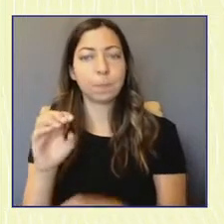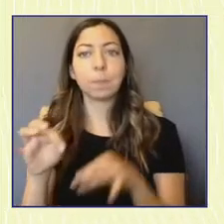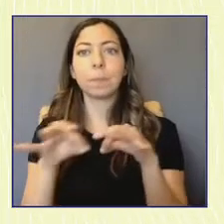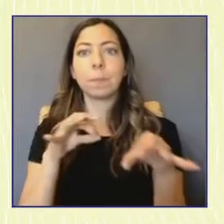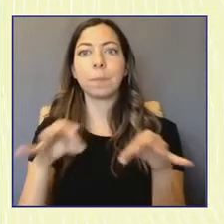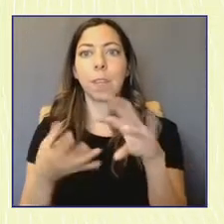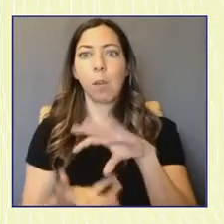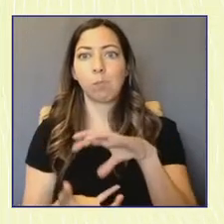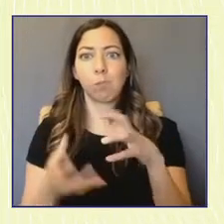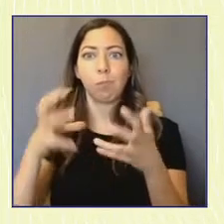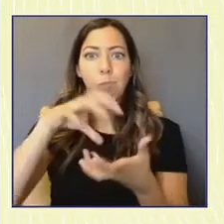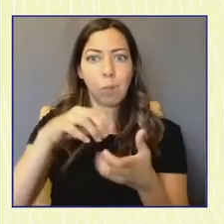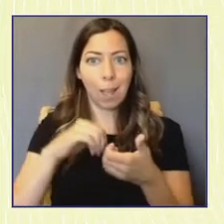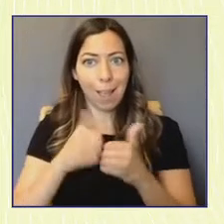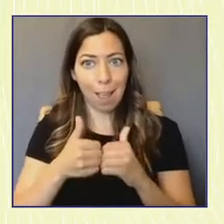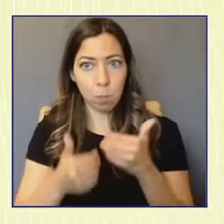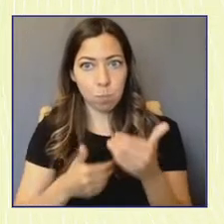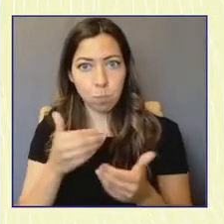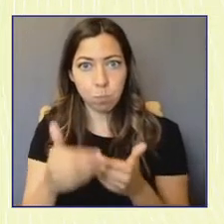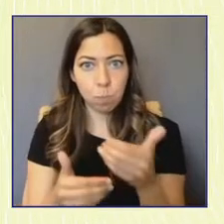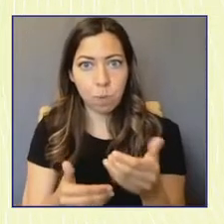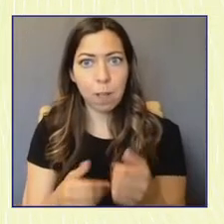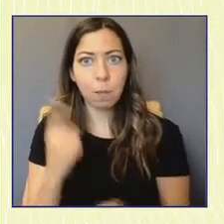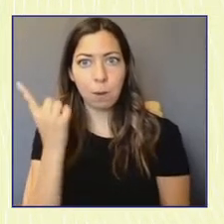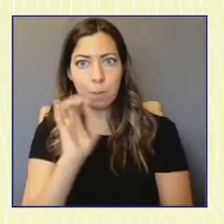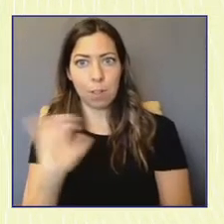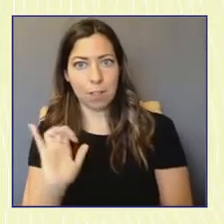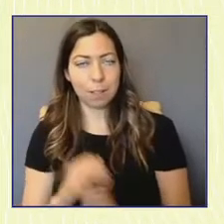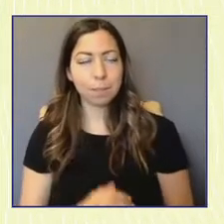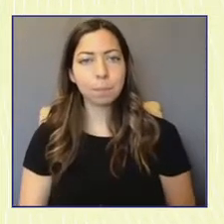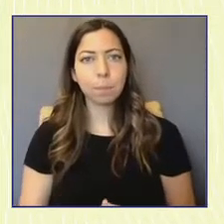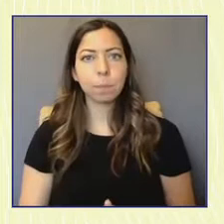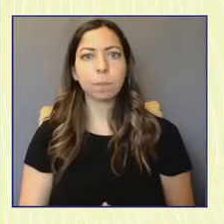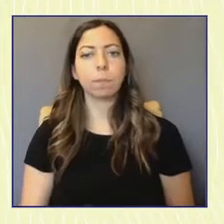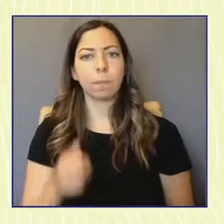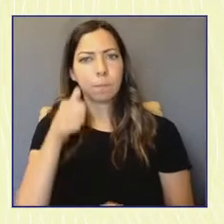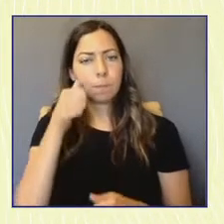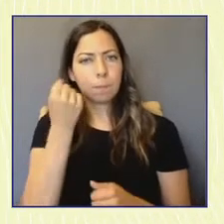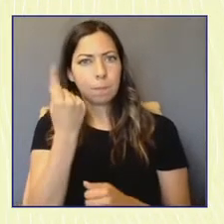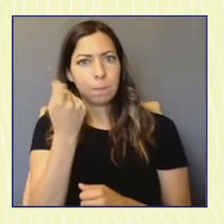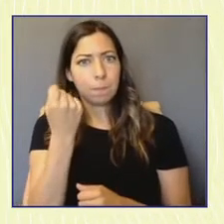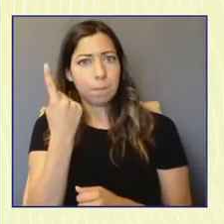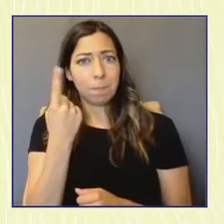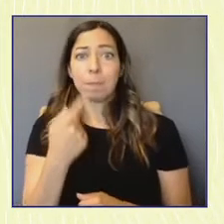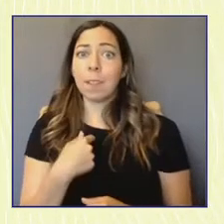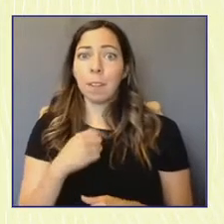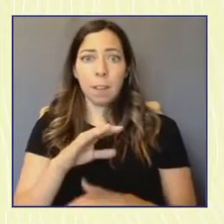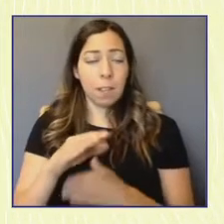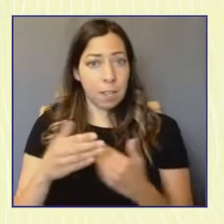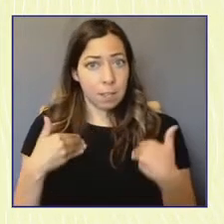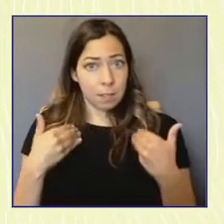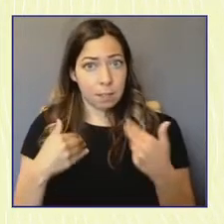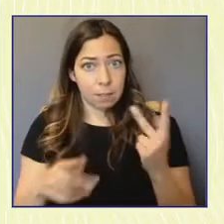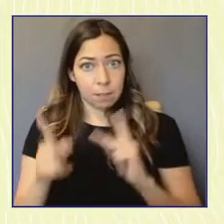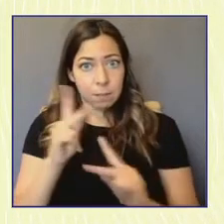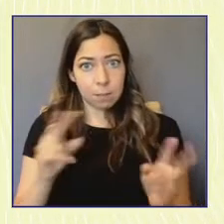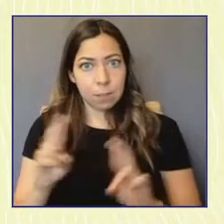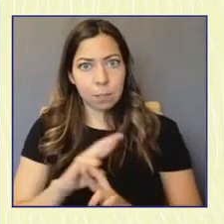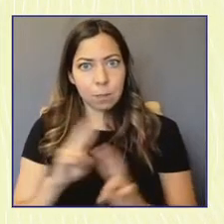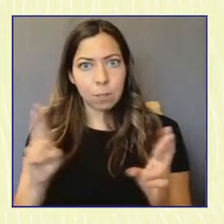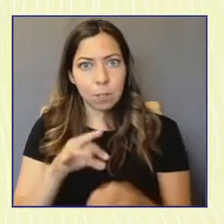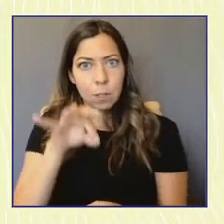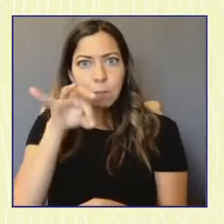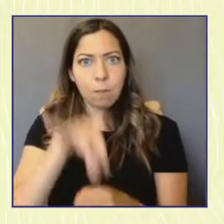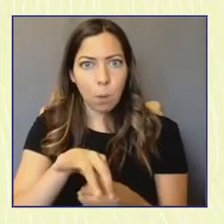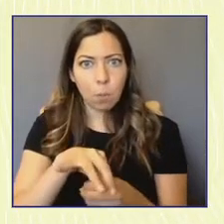look like. As Noria mentioned, it's going to take all of us to transform how we prepare young people for electoral participation. That includes the obvious